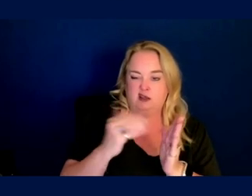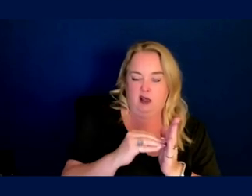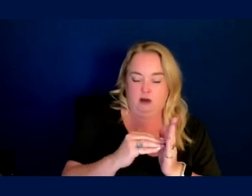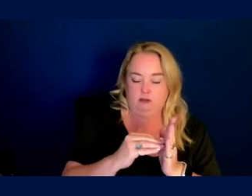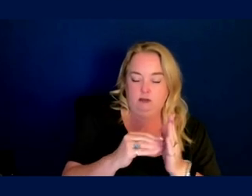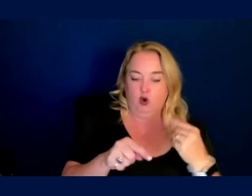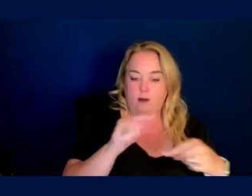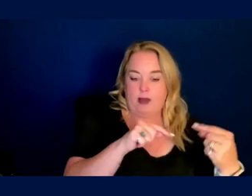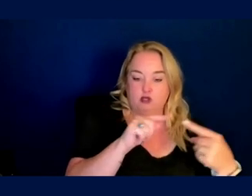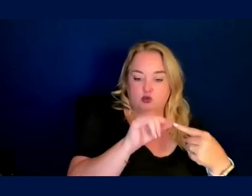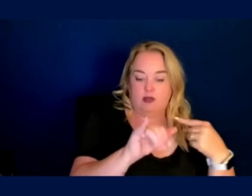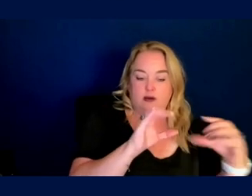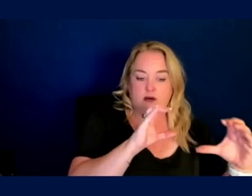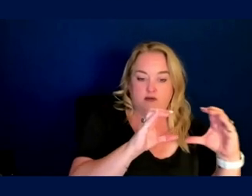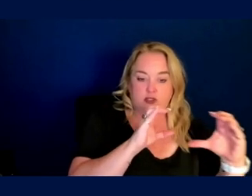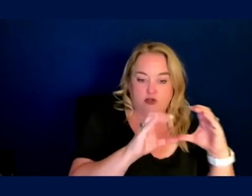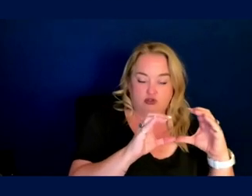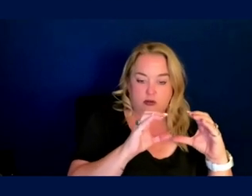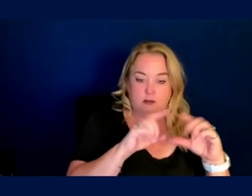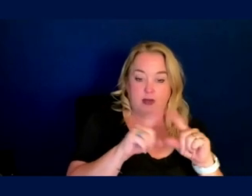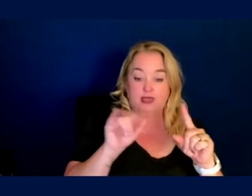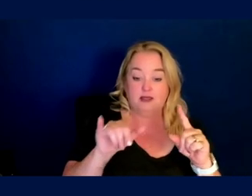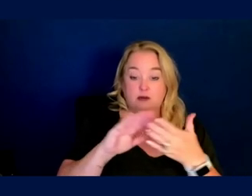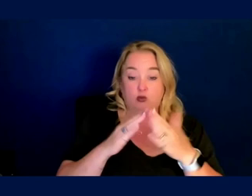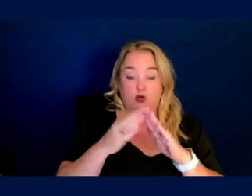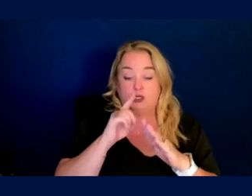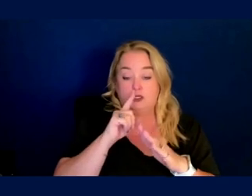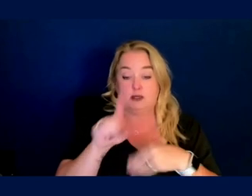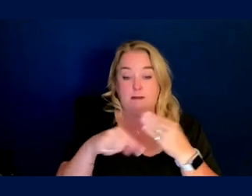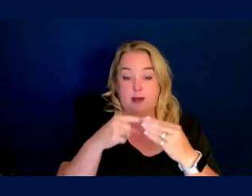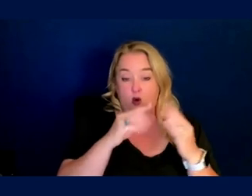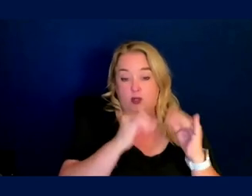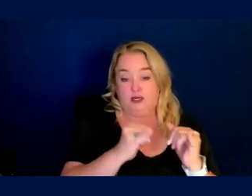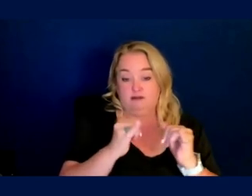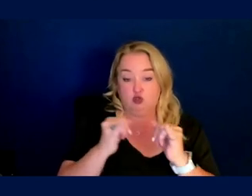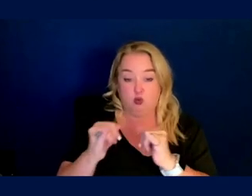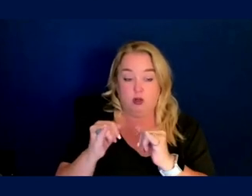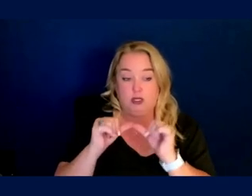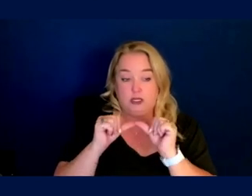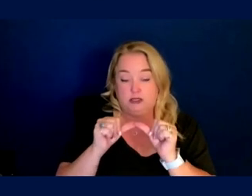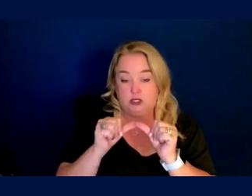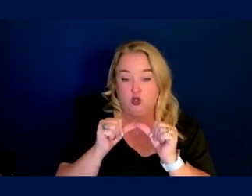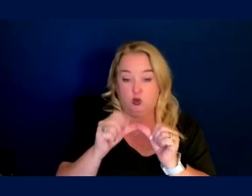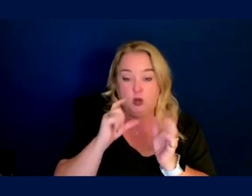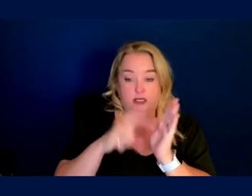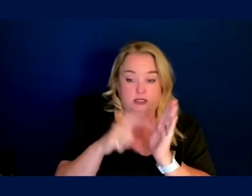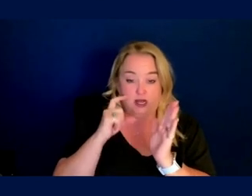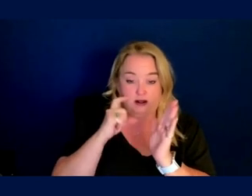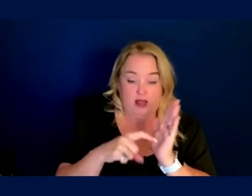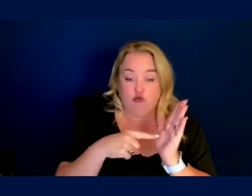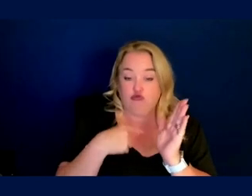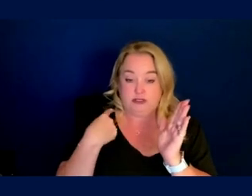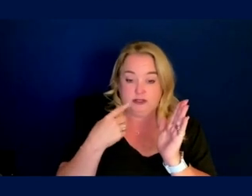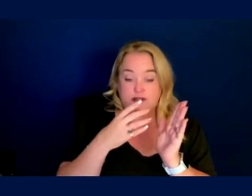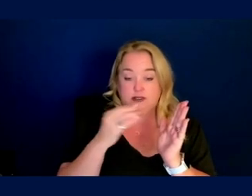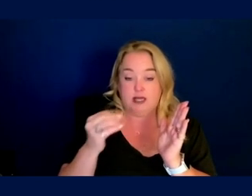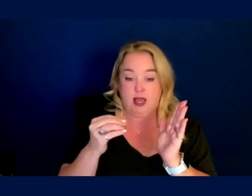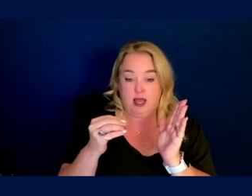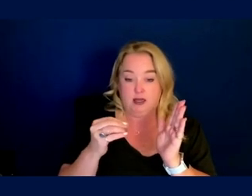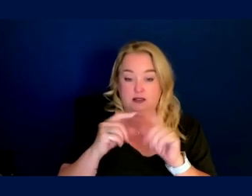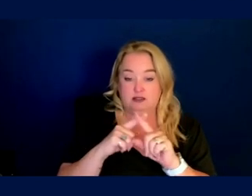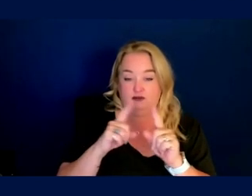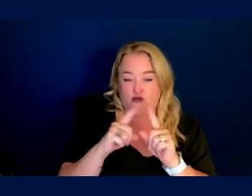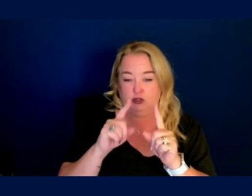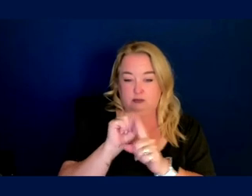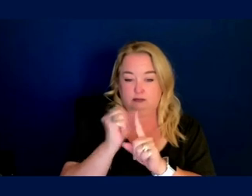Um, this community has always been about individuals continually identifying situated risks and countermeasures. So